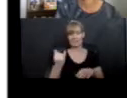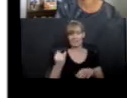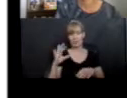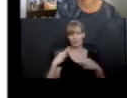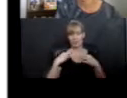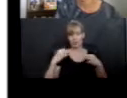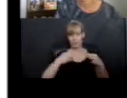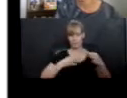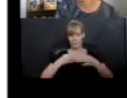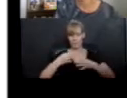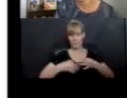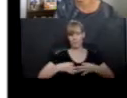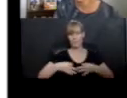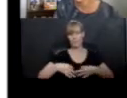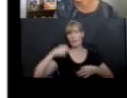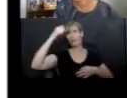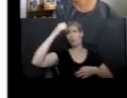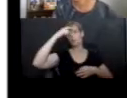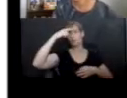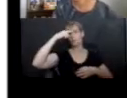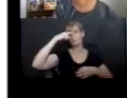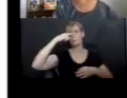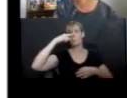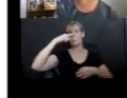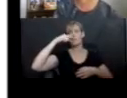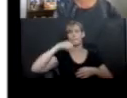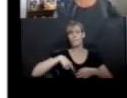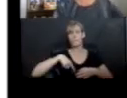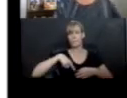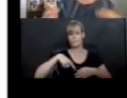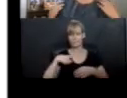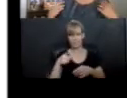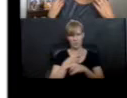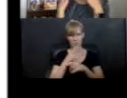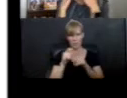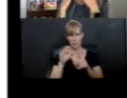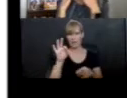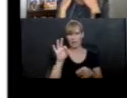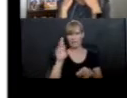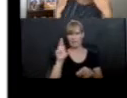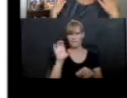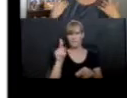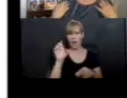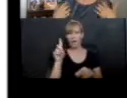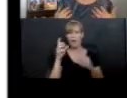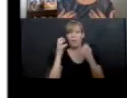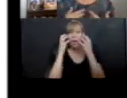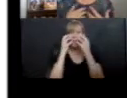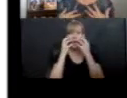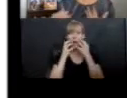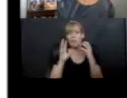dripped down his nose. Freckled. Have you ever heard the word freckled used like that? What do you think that means? It's not freckles on his face, right?